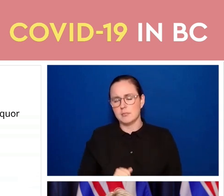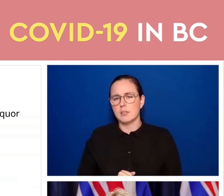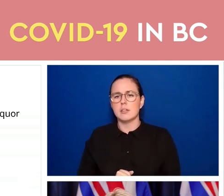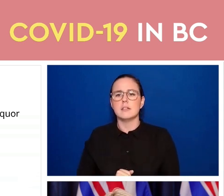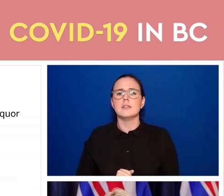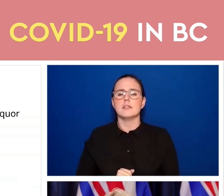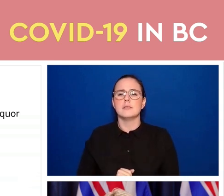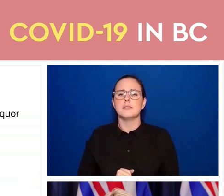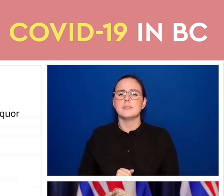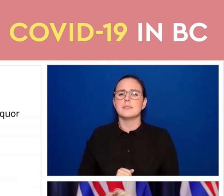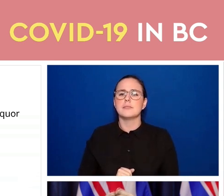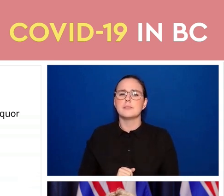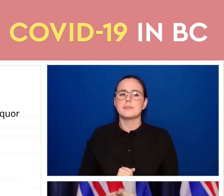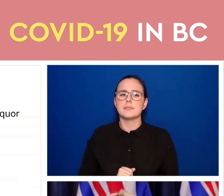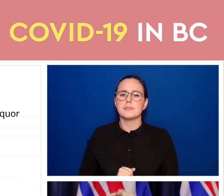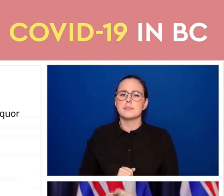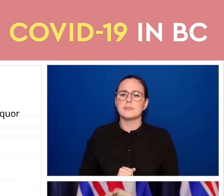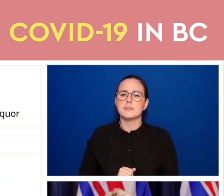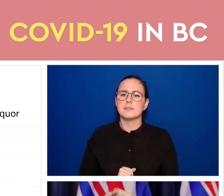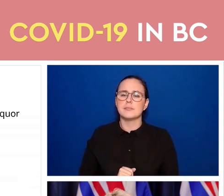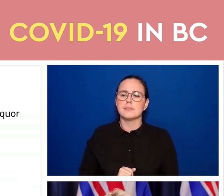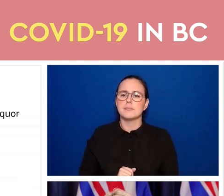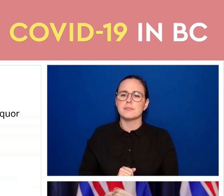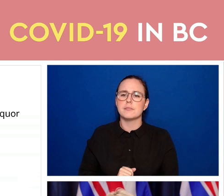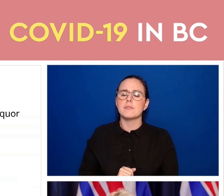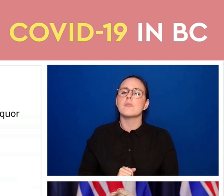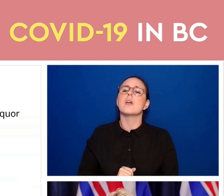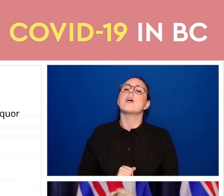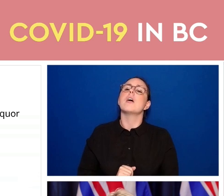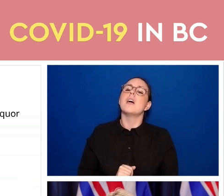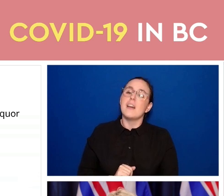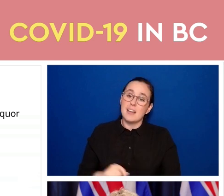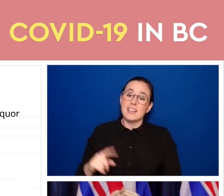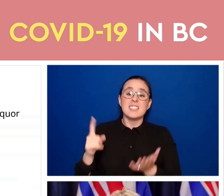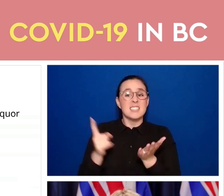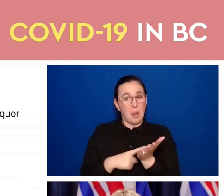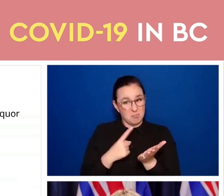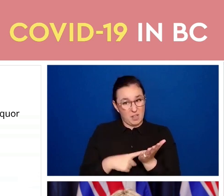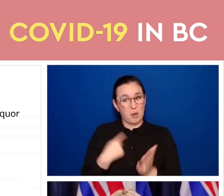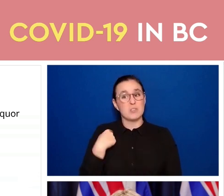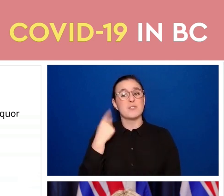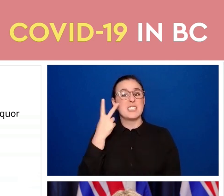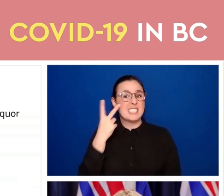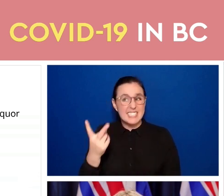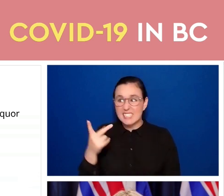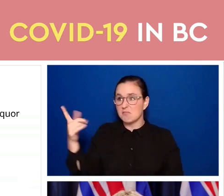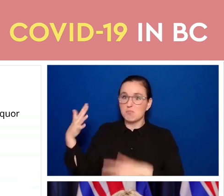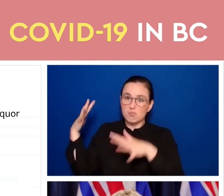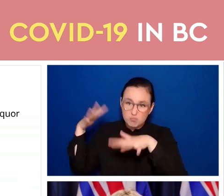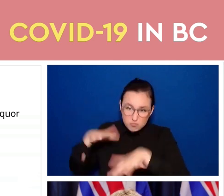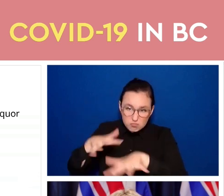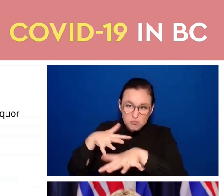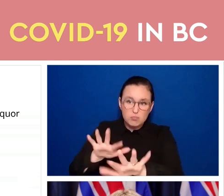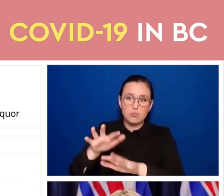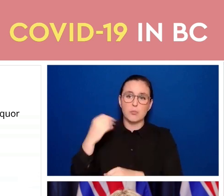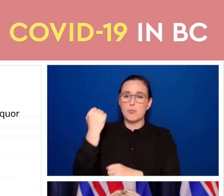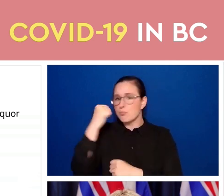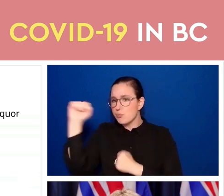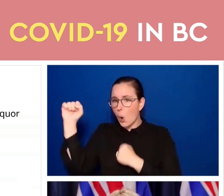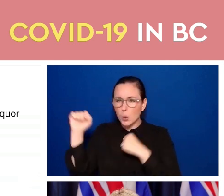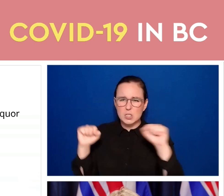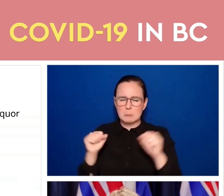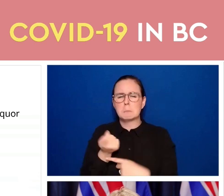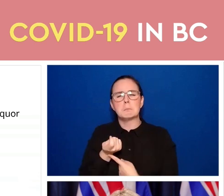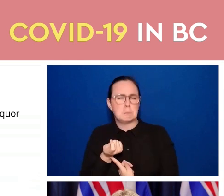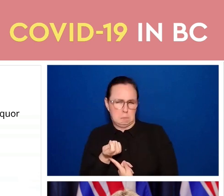disturbing the peace. And we have seen that in a few occasions but we know that that is rare. And this really is about the